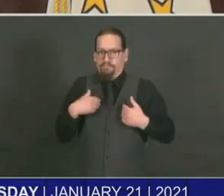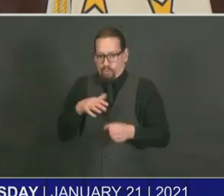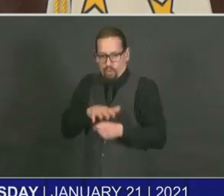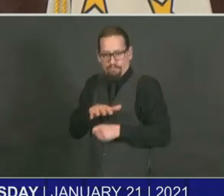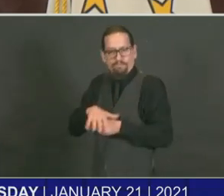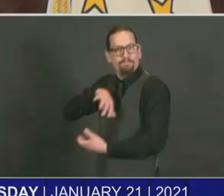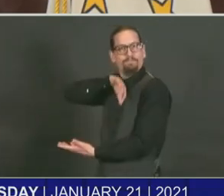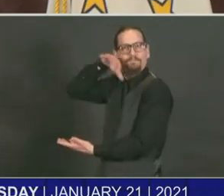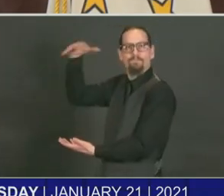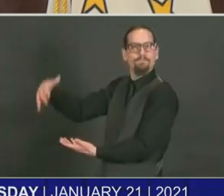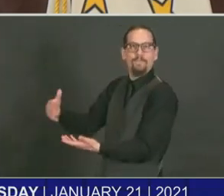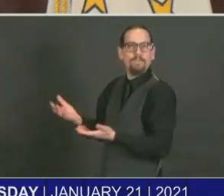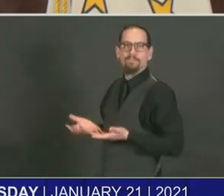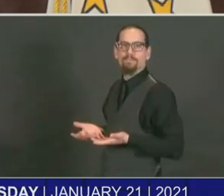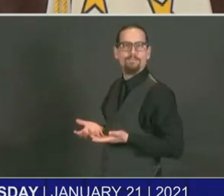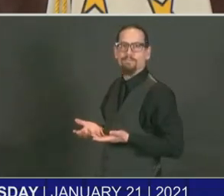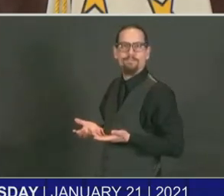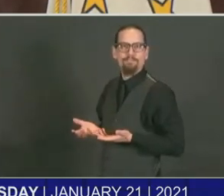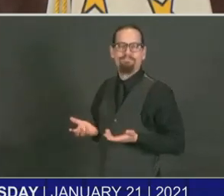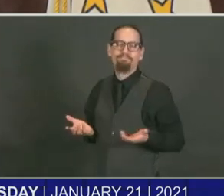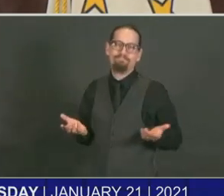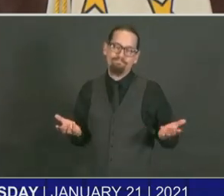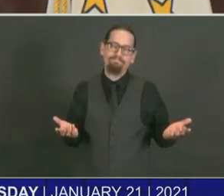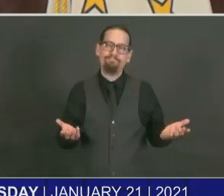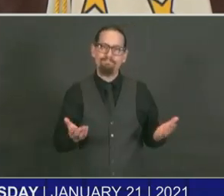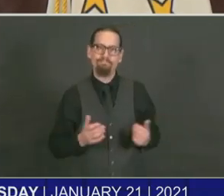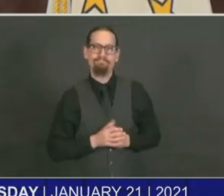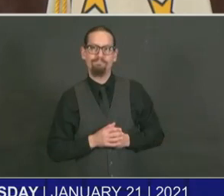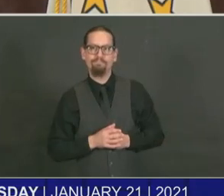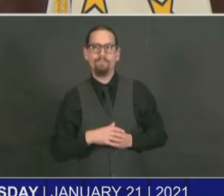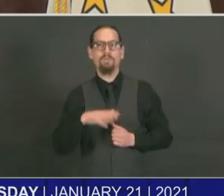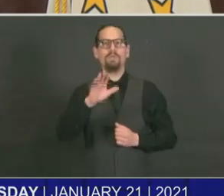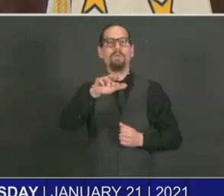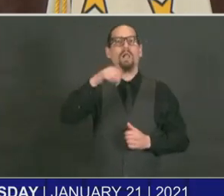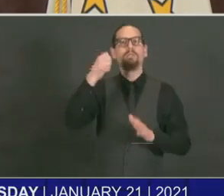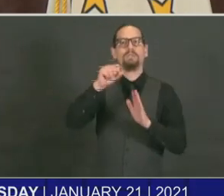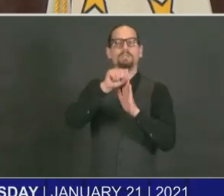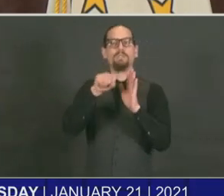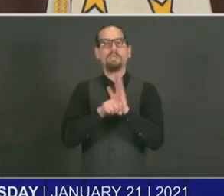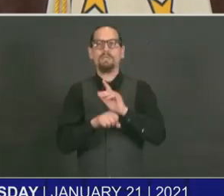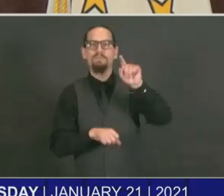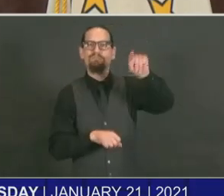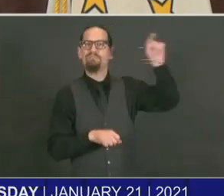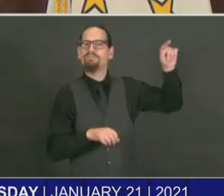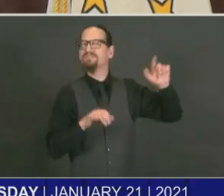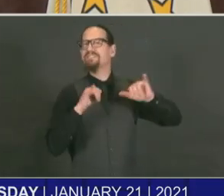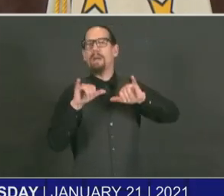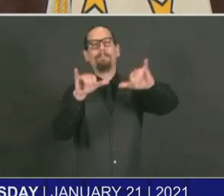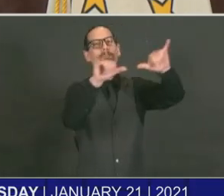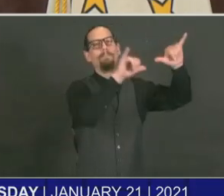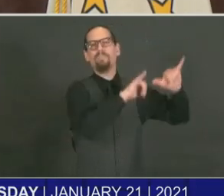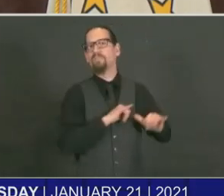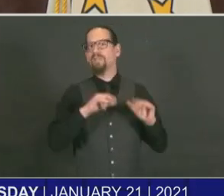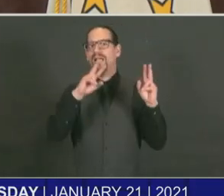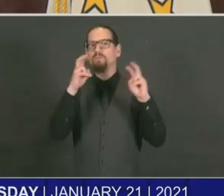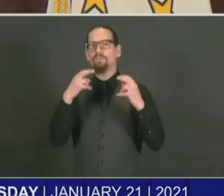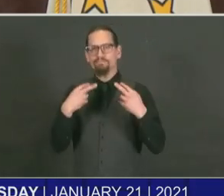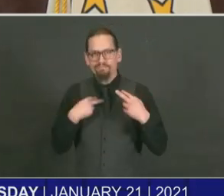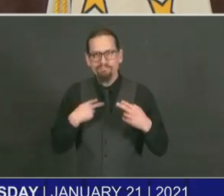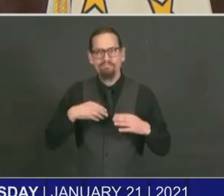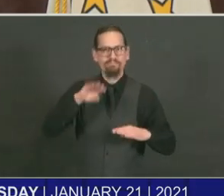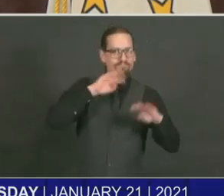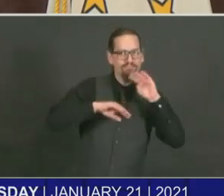unfortunately, to support that kind of demand. In other states which have taken this approach, it has resulted in an enormous amount of confusion,